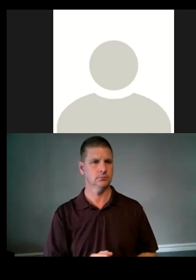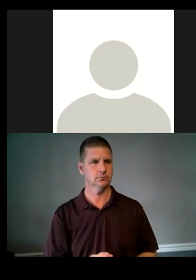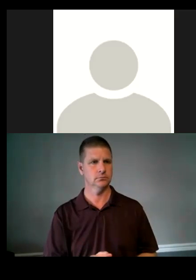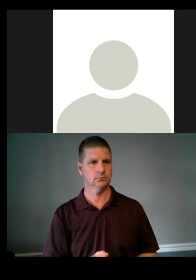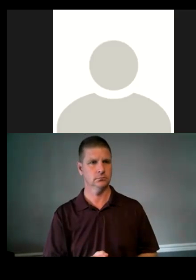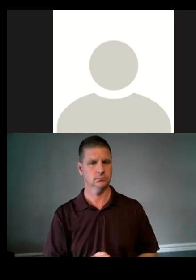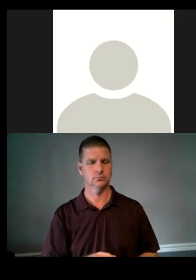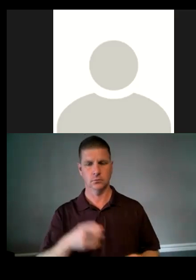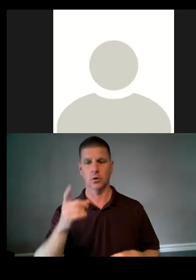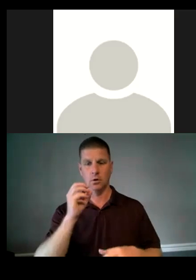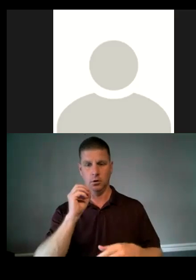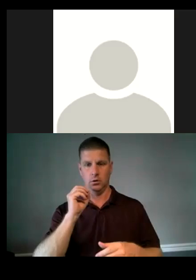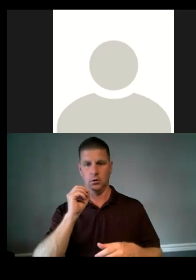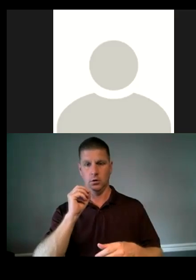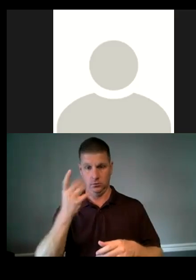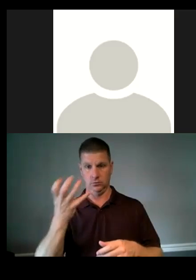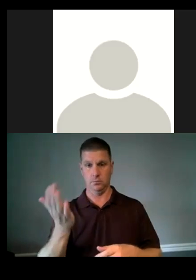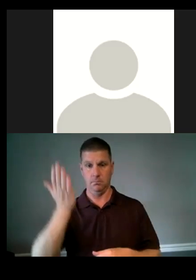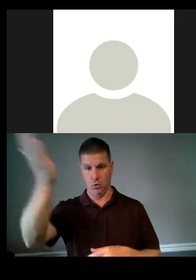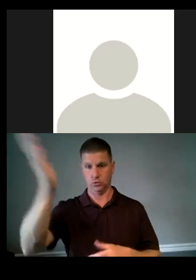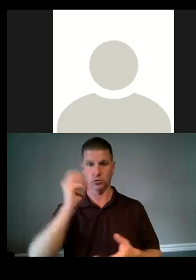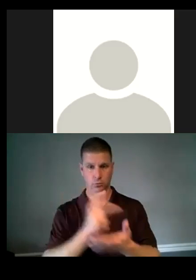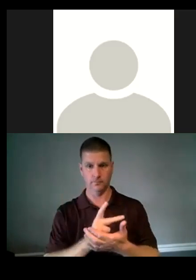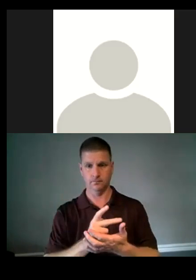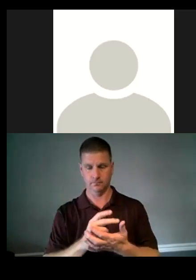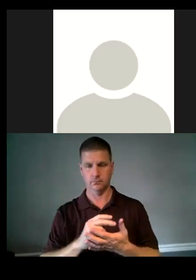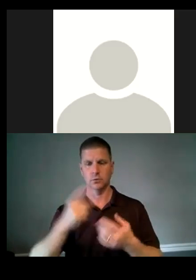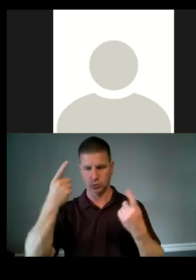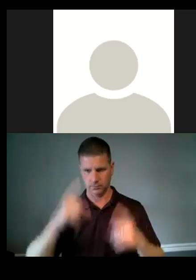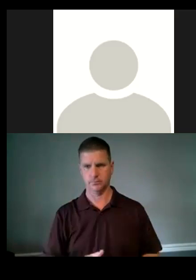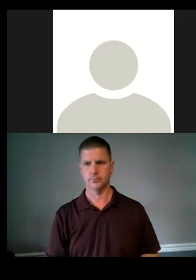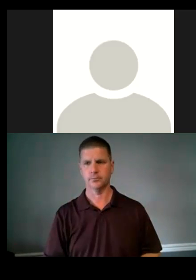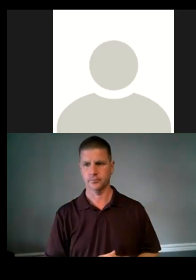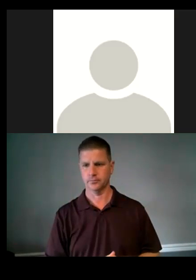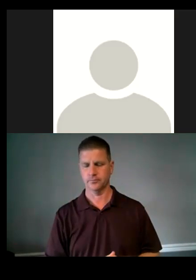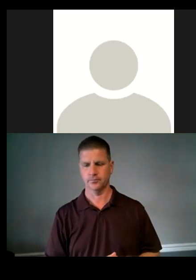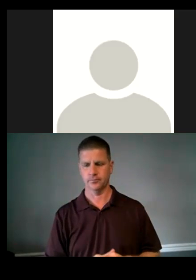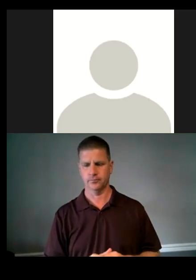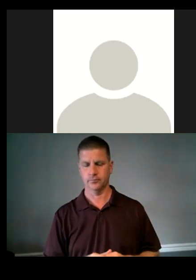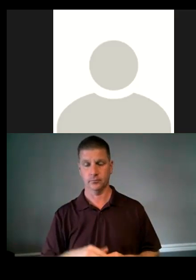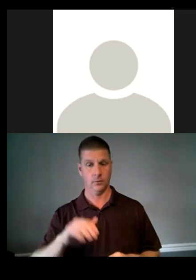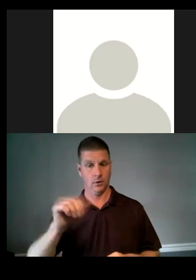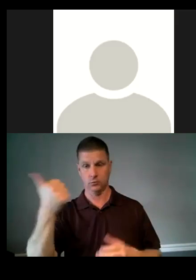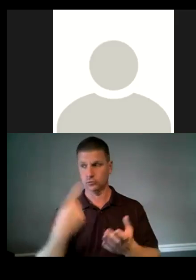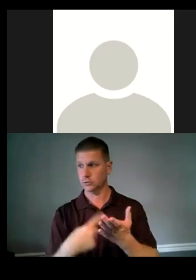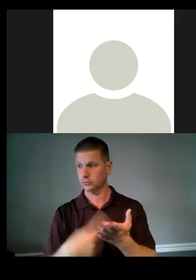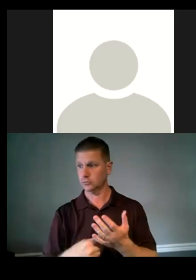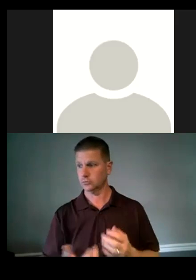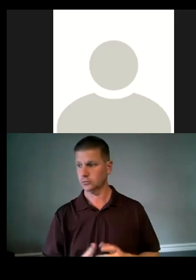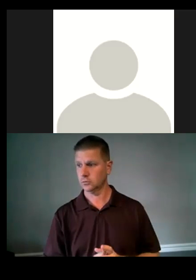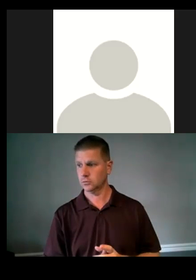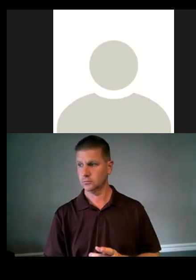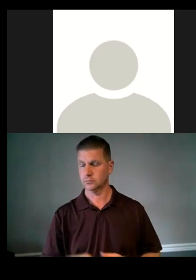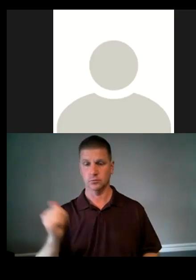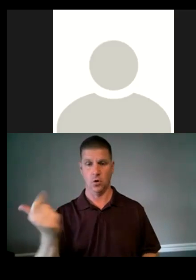I think a motion to approve would be in order? So moved. Second. Any further discussion? All those in